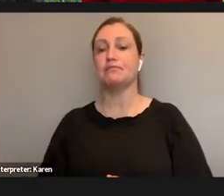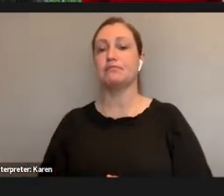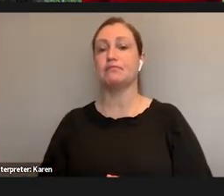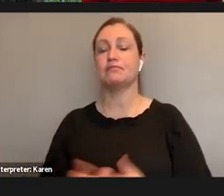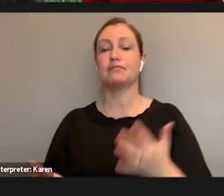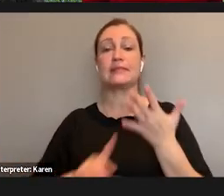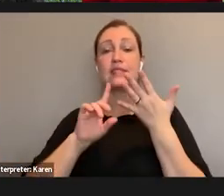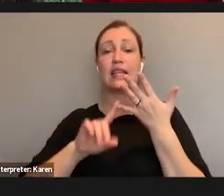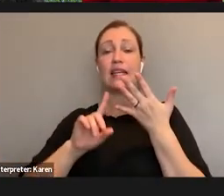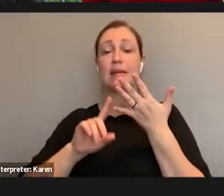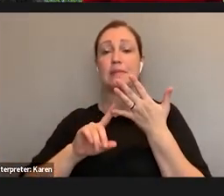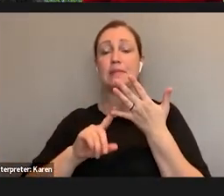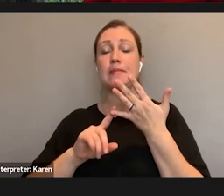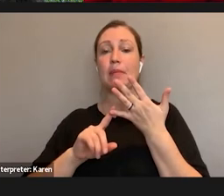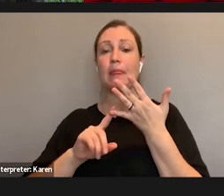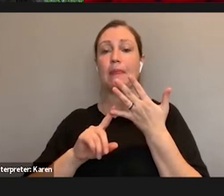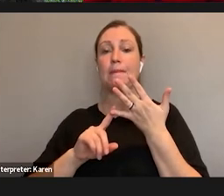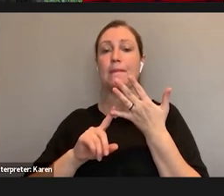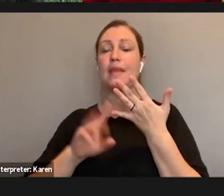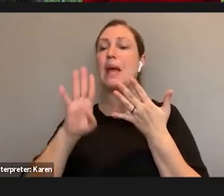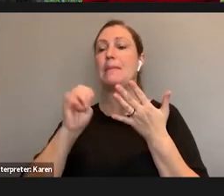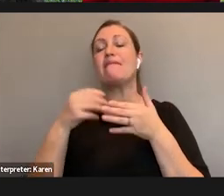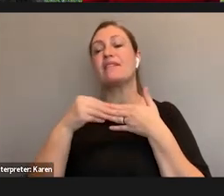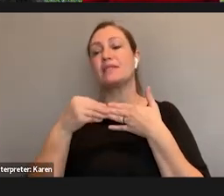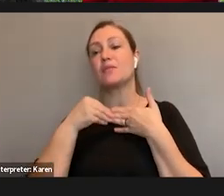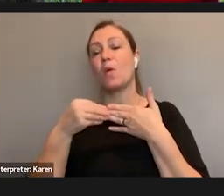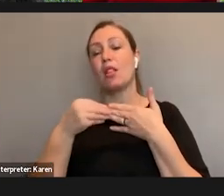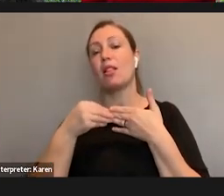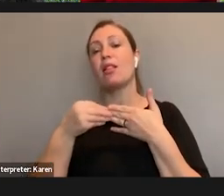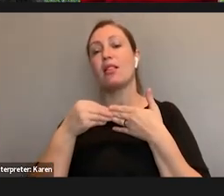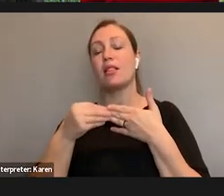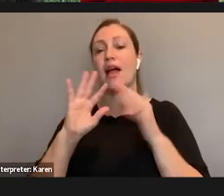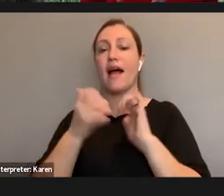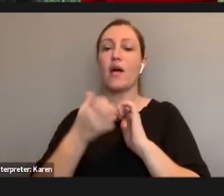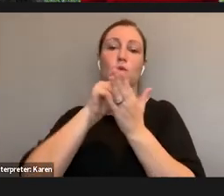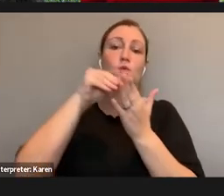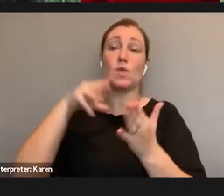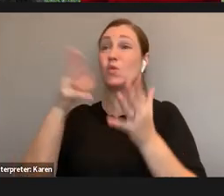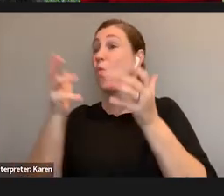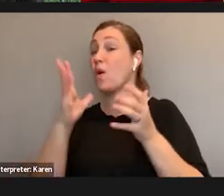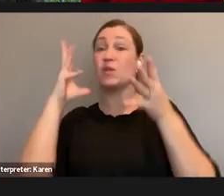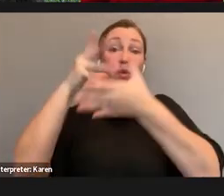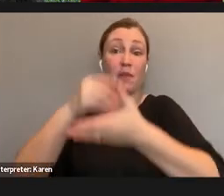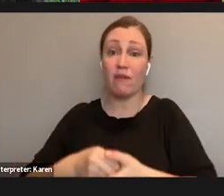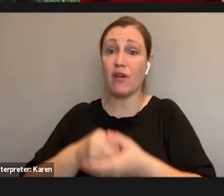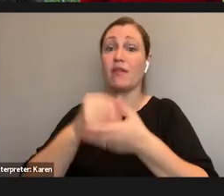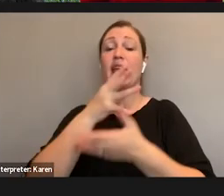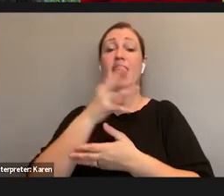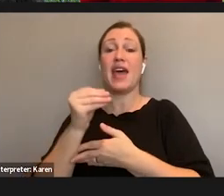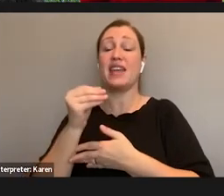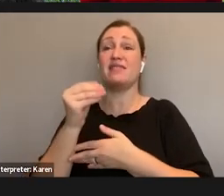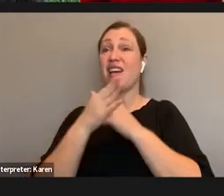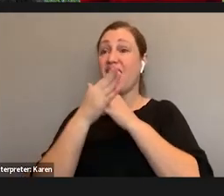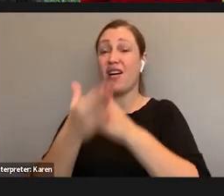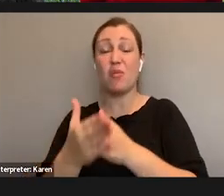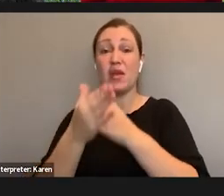the last thing I suggest is to just be flexible. Be flexible with how students are engaging with field activities and